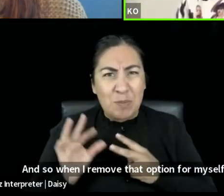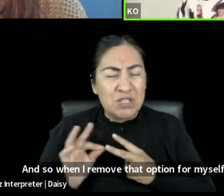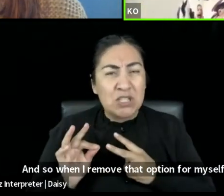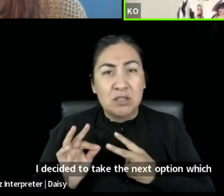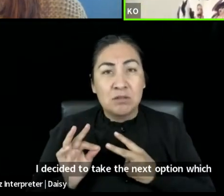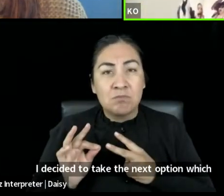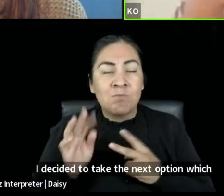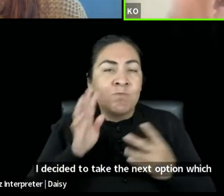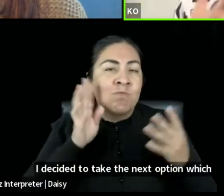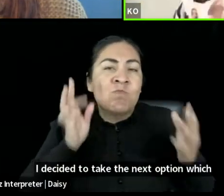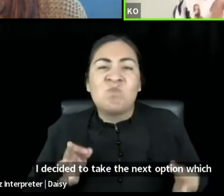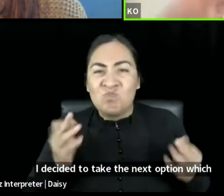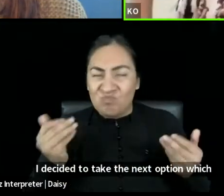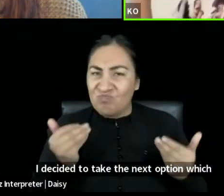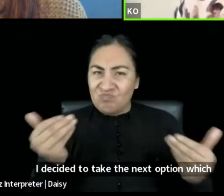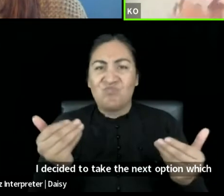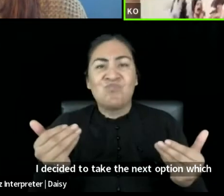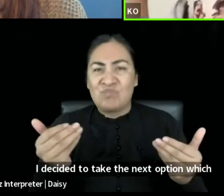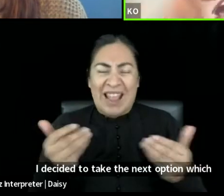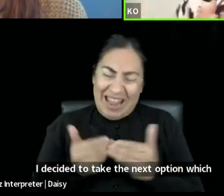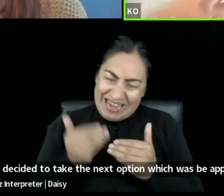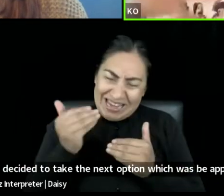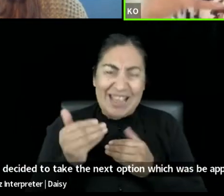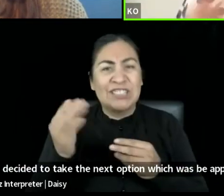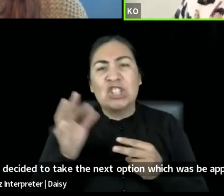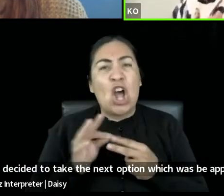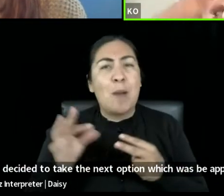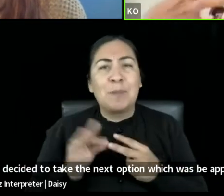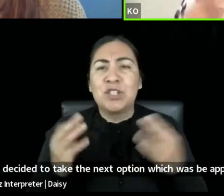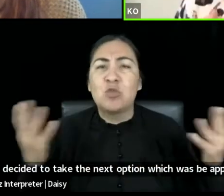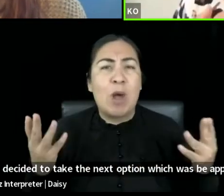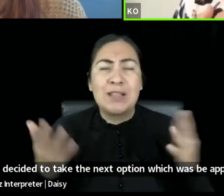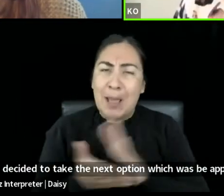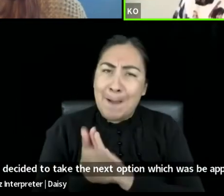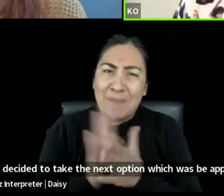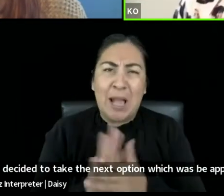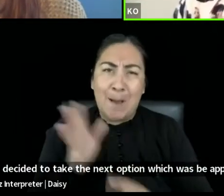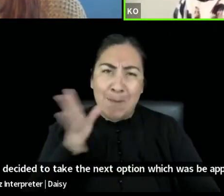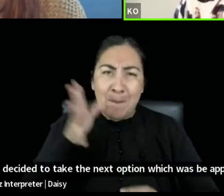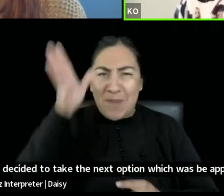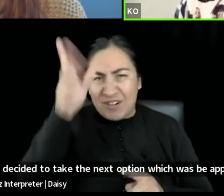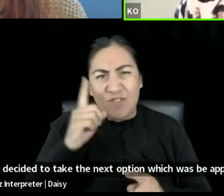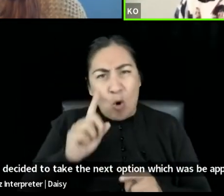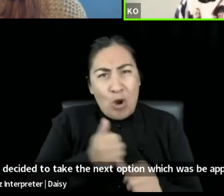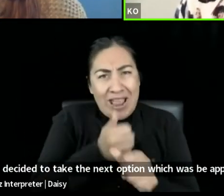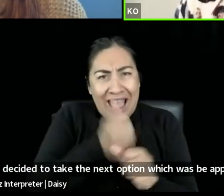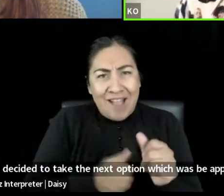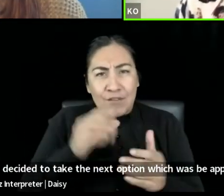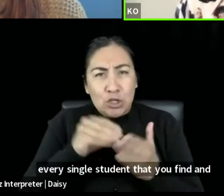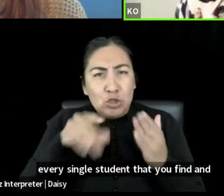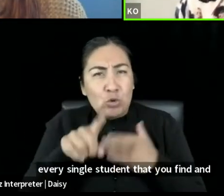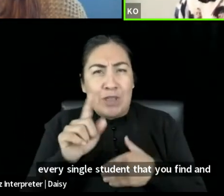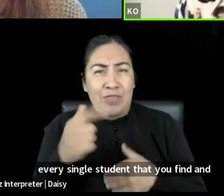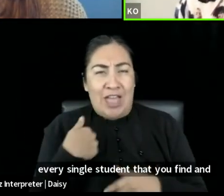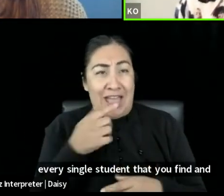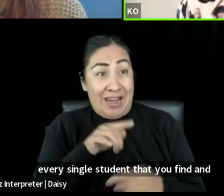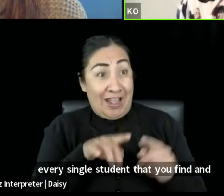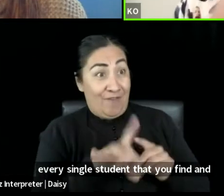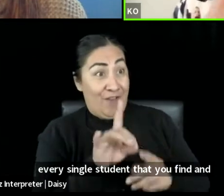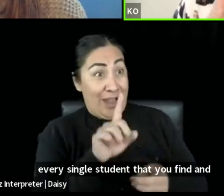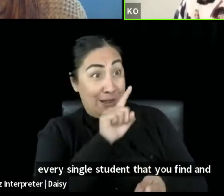option, which was be a parent to every single student that you find. Um, and I am